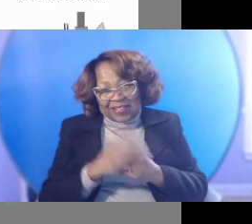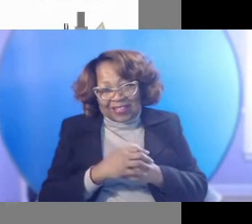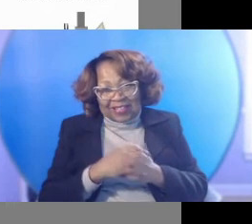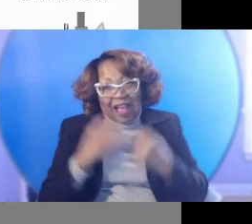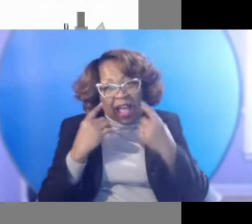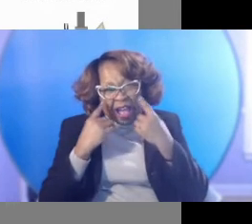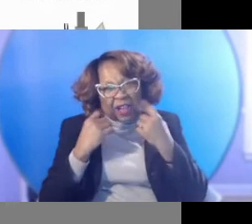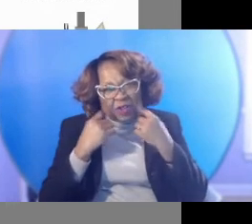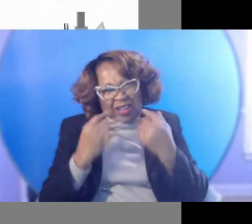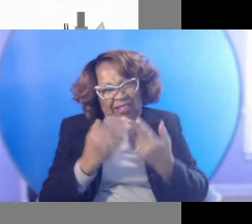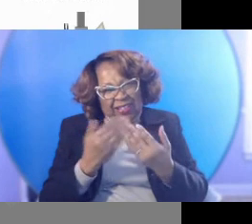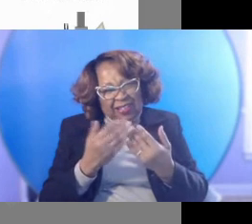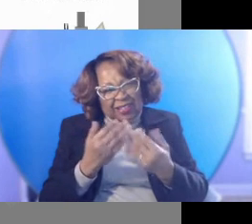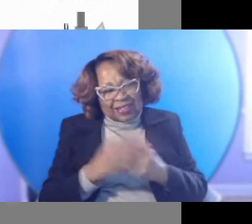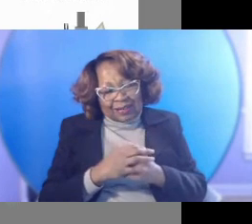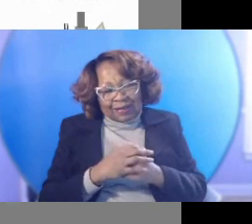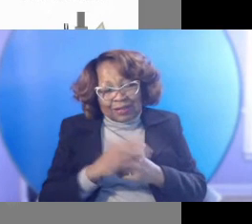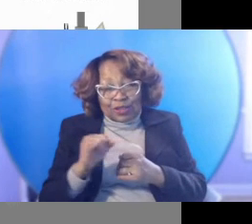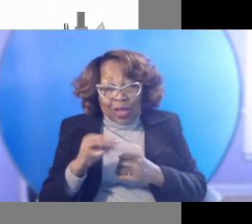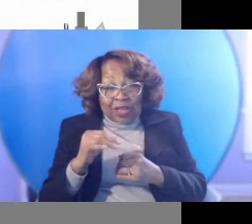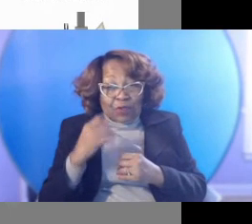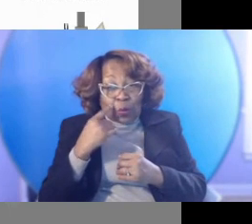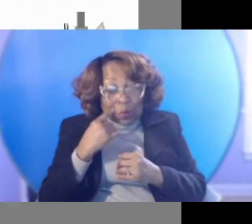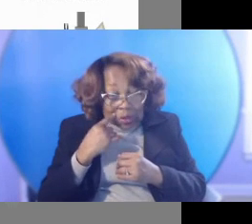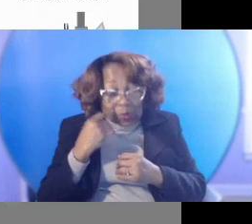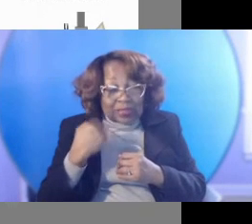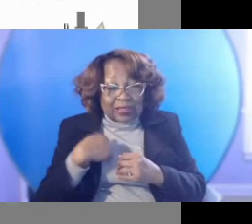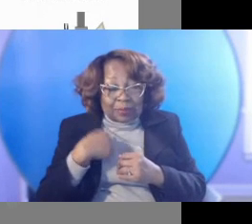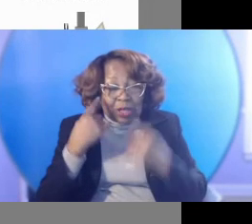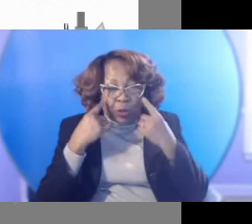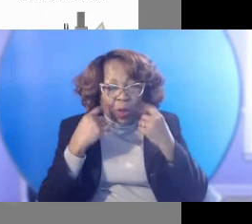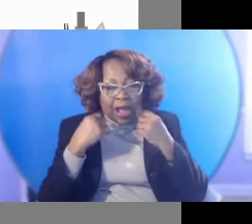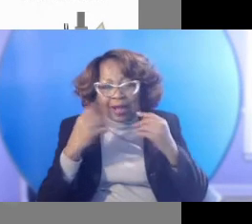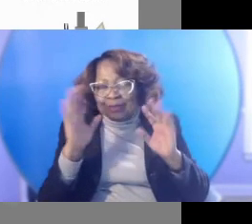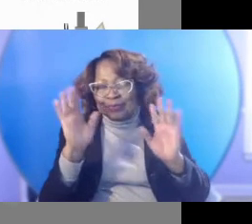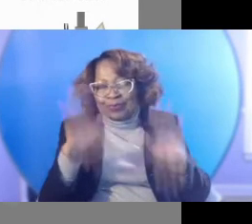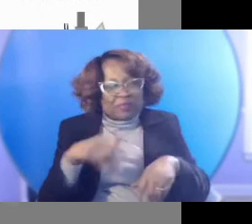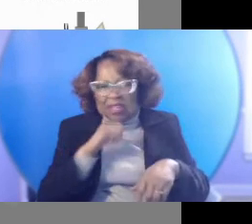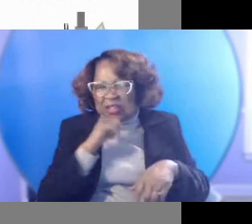easily. I So if you see me crying somewhere, don't mind me at all.